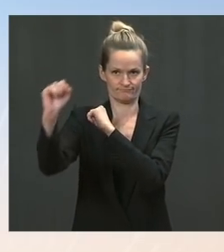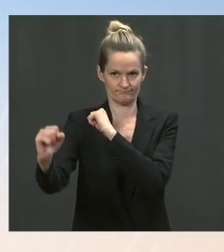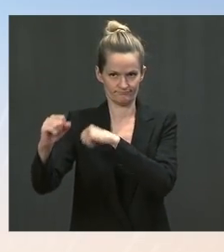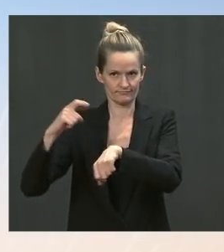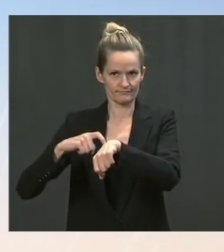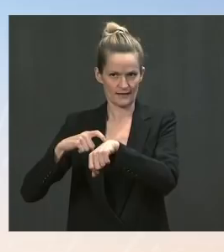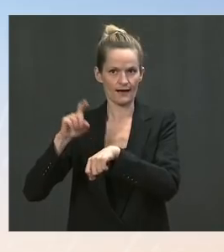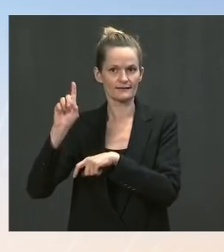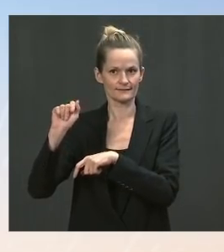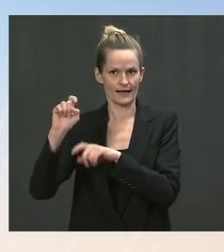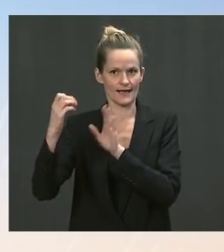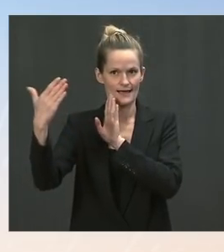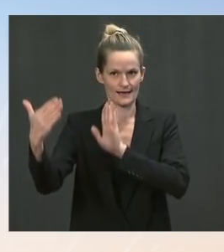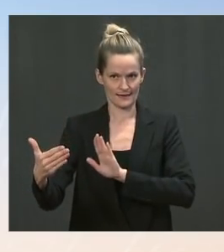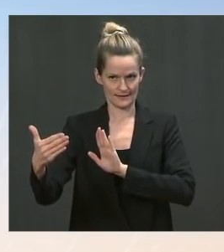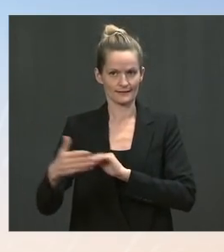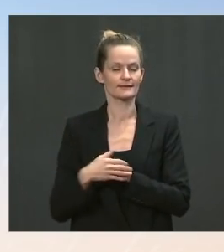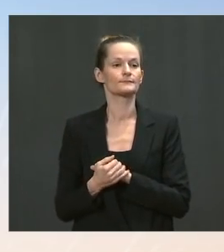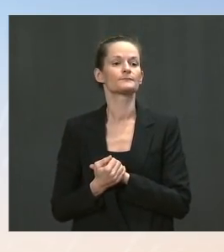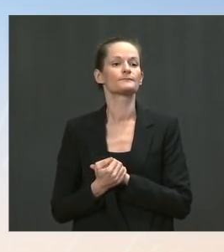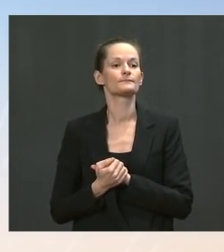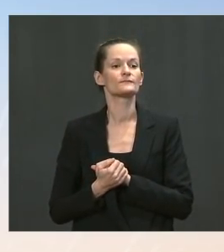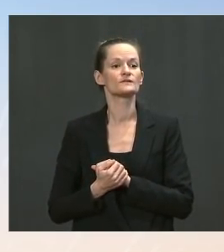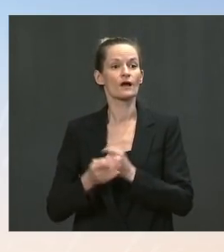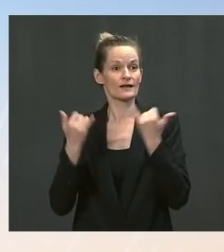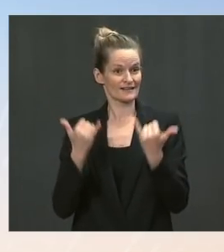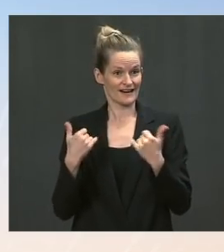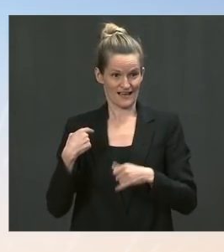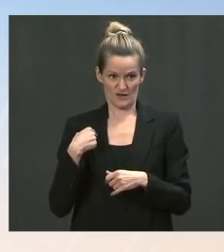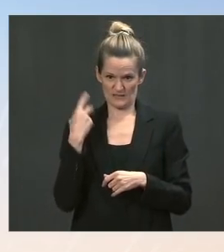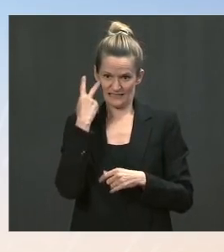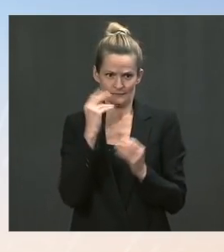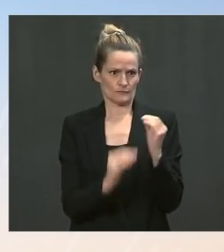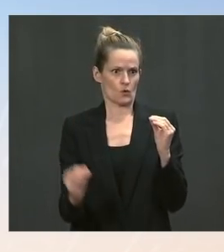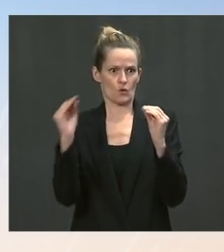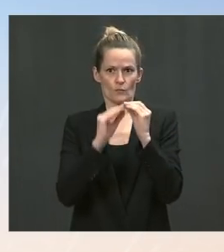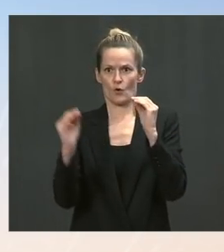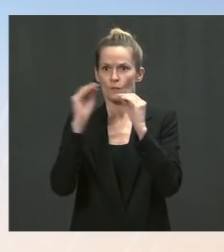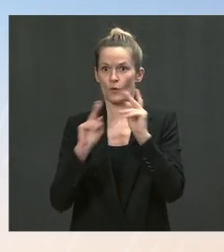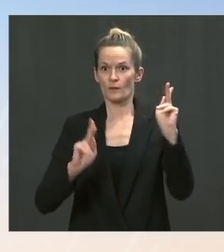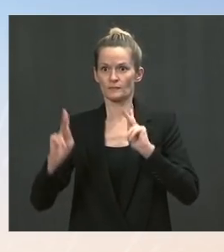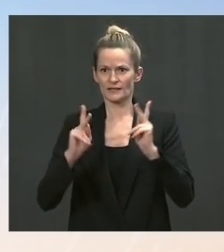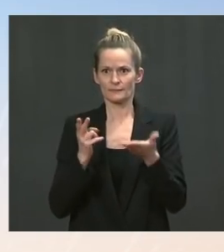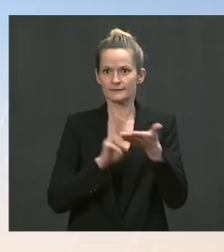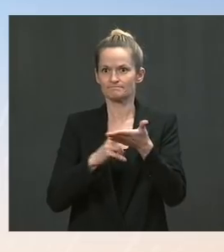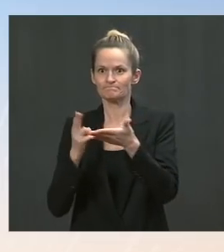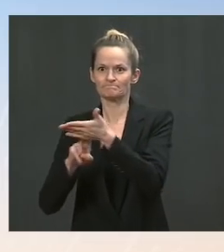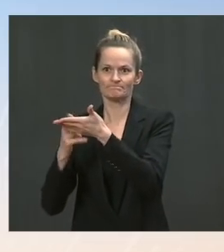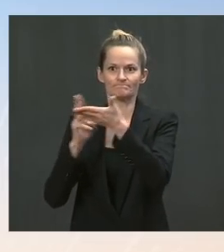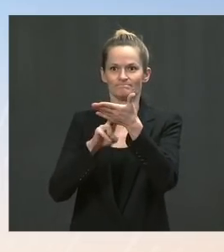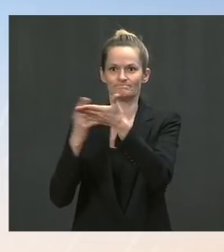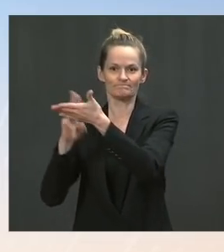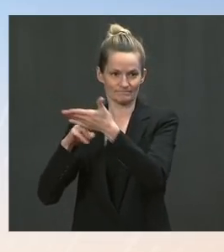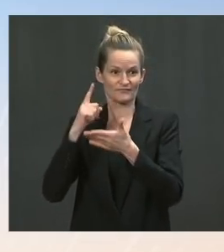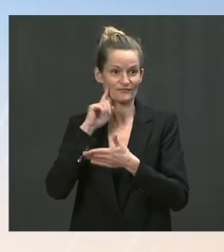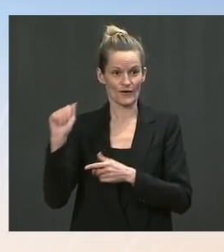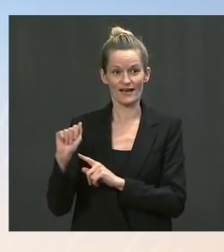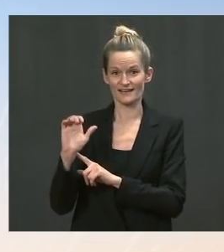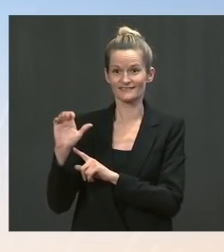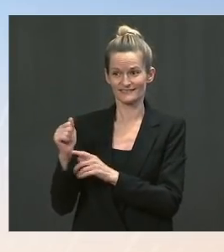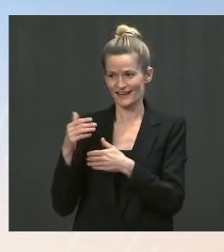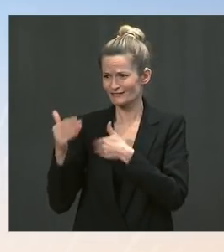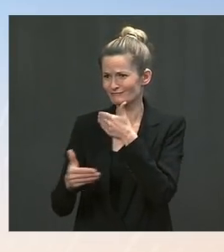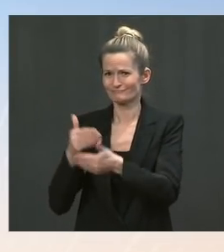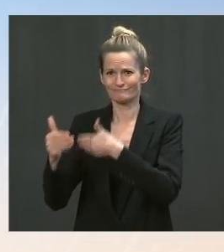exciting. And we also launched a summer Sprint to Coverage campaign earlier this summer, leveraging robust paid media, increased community